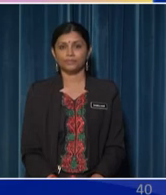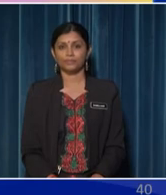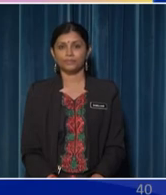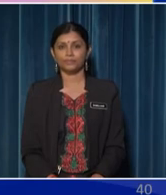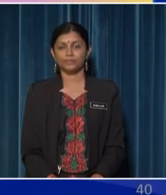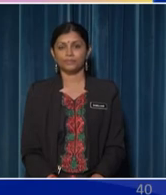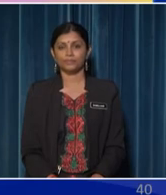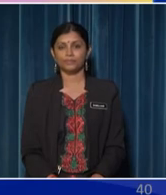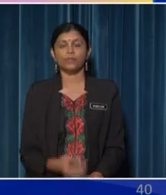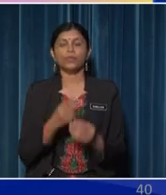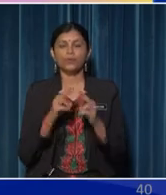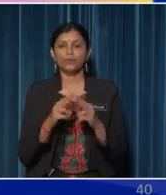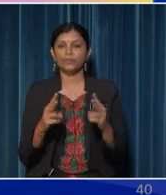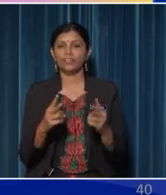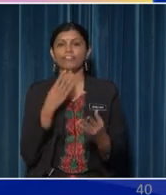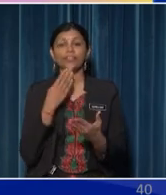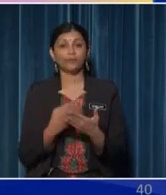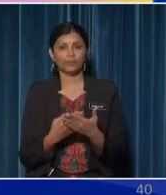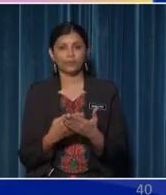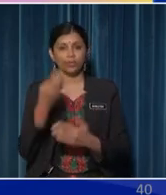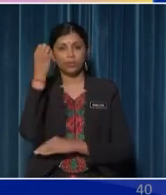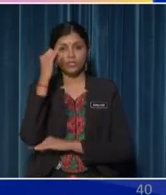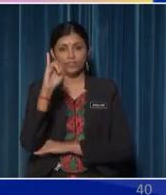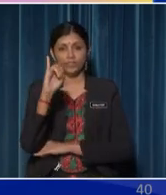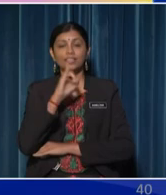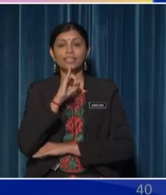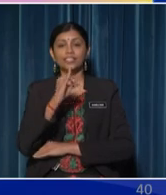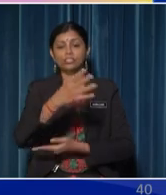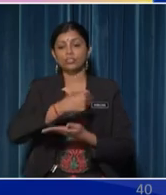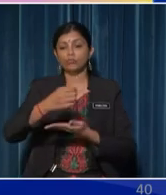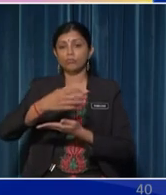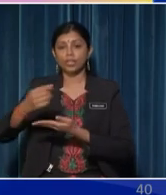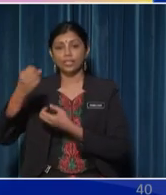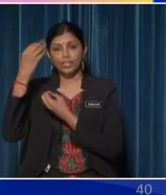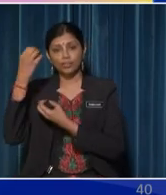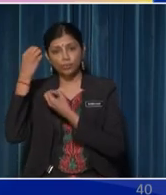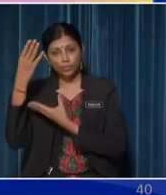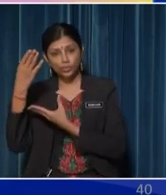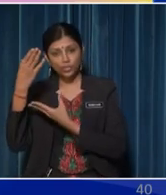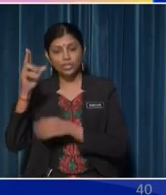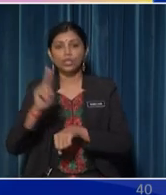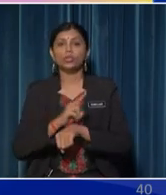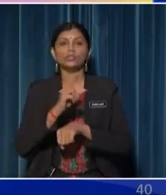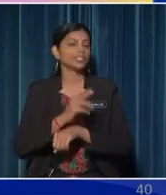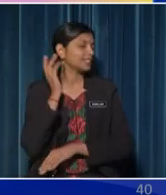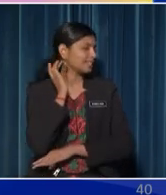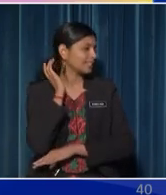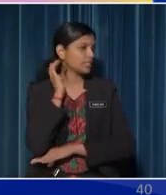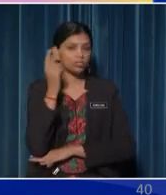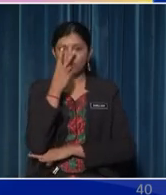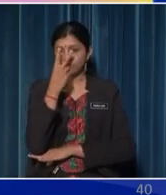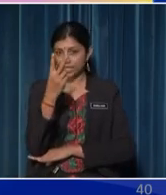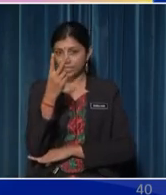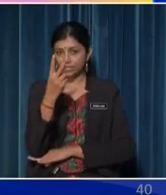Very good! Observing is to gather information using the senses of sight,